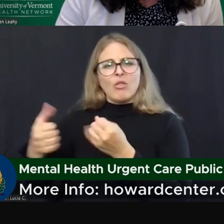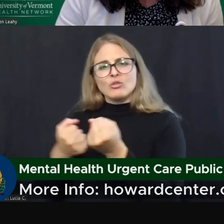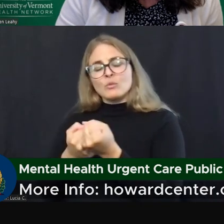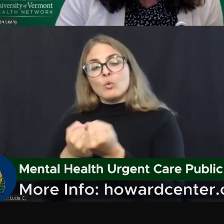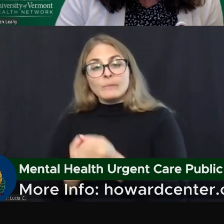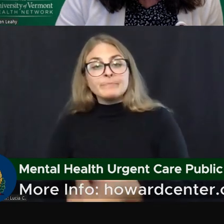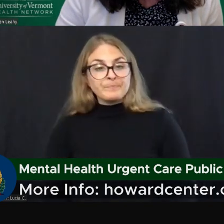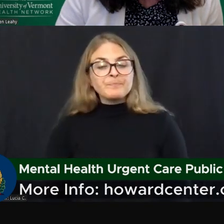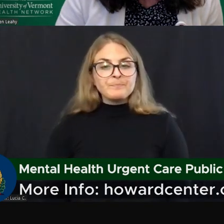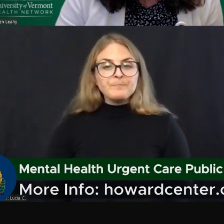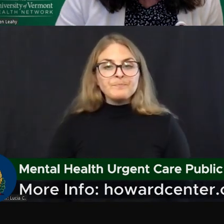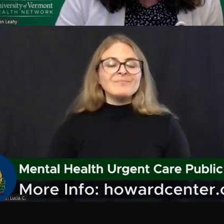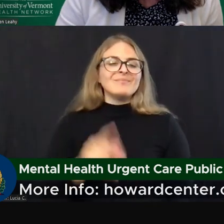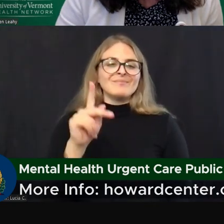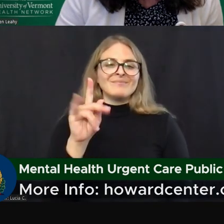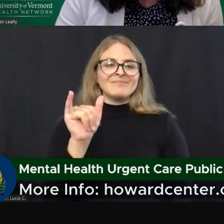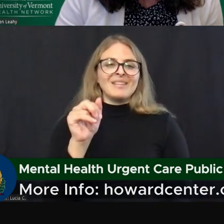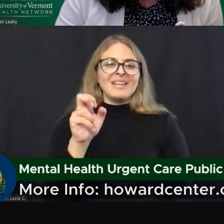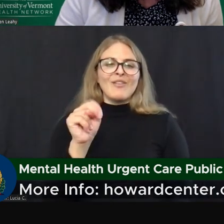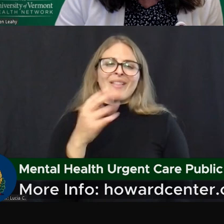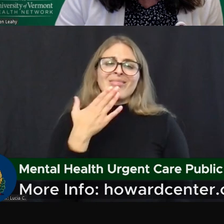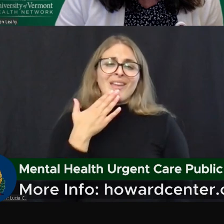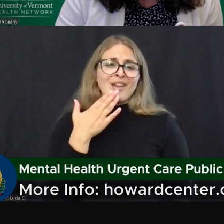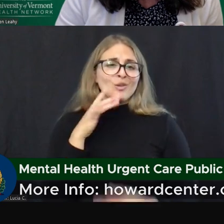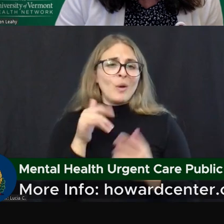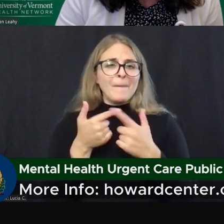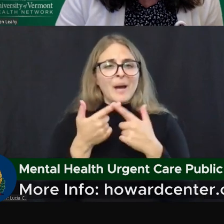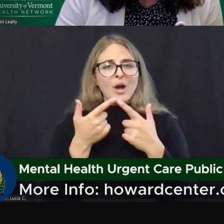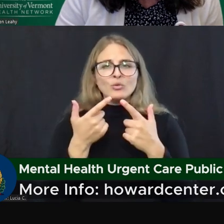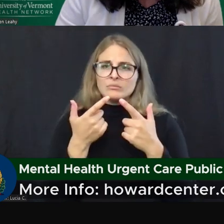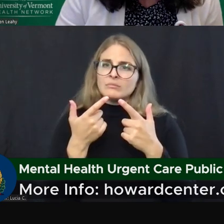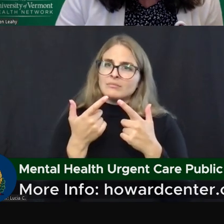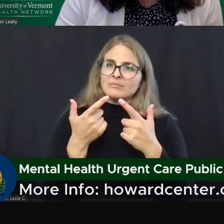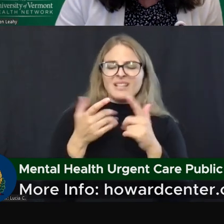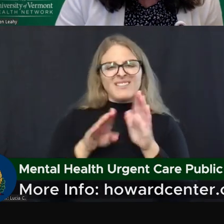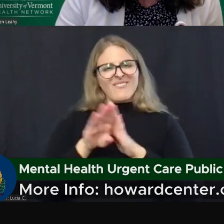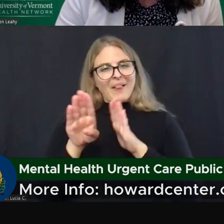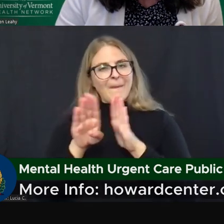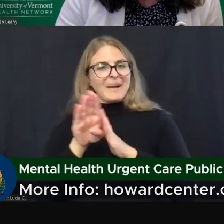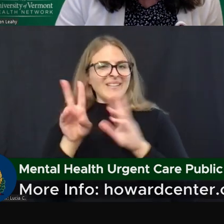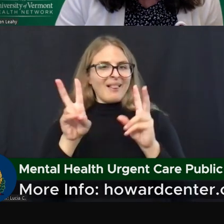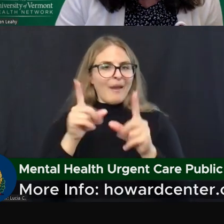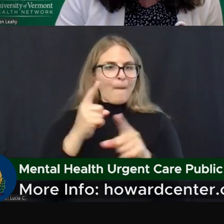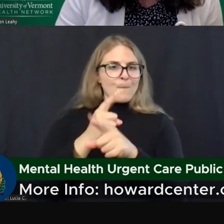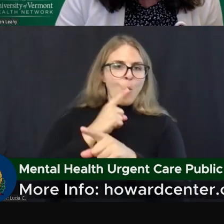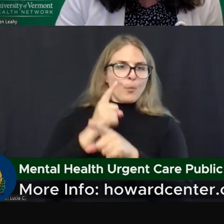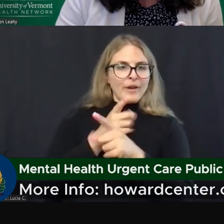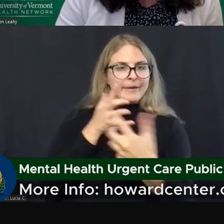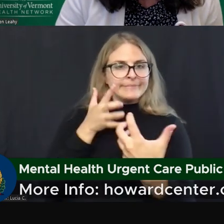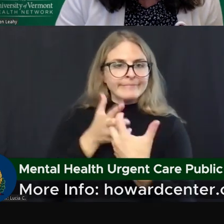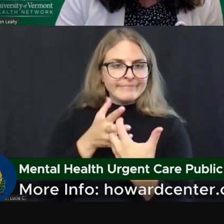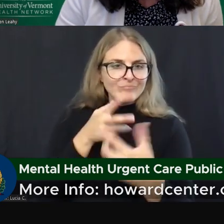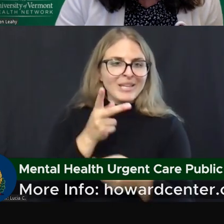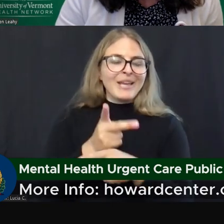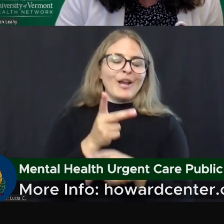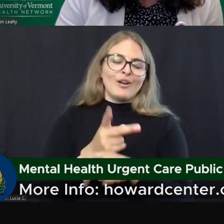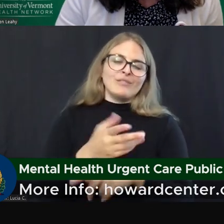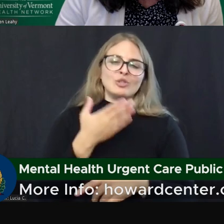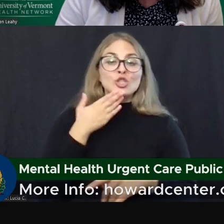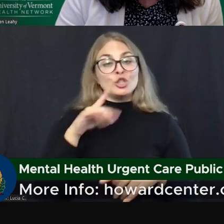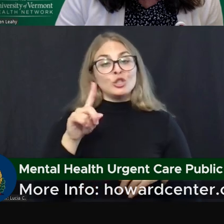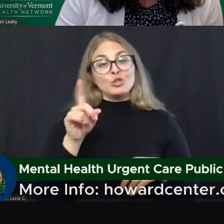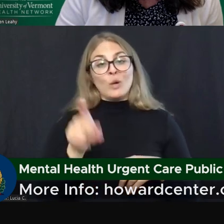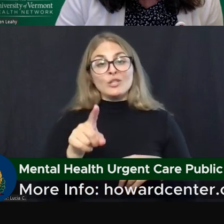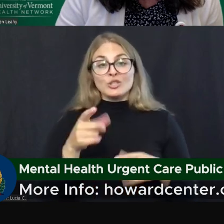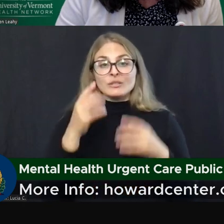Great, thank you. I always appreciate those answers about developmentally appropriate care. So thank you. It's a good question, because obviously it's also